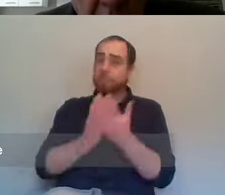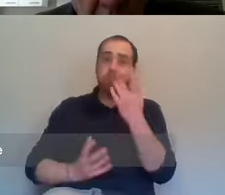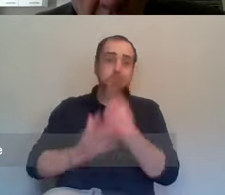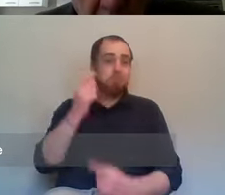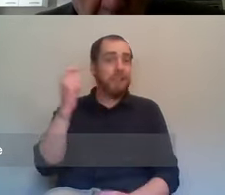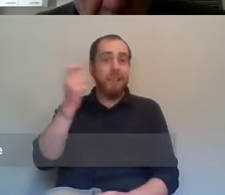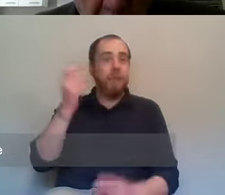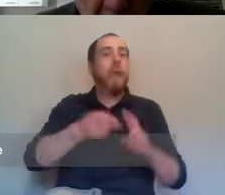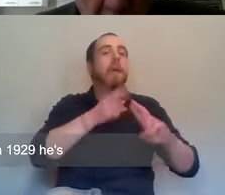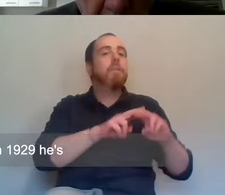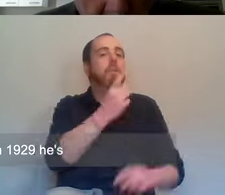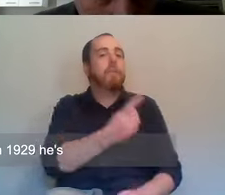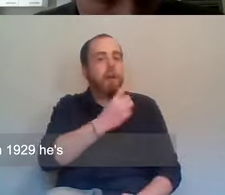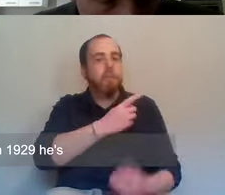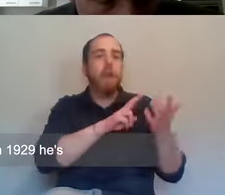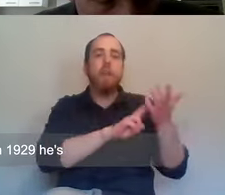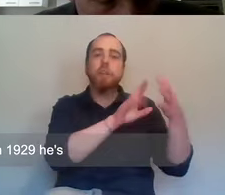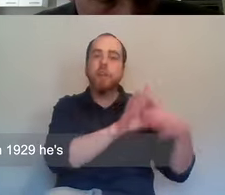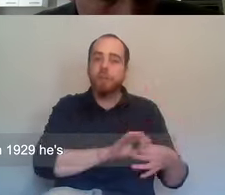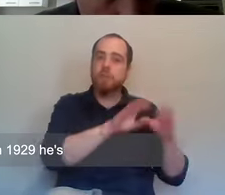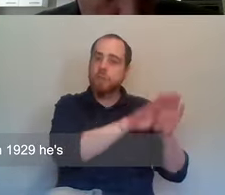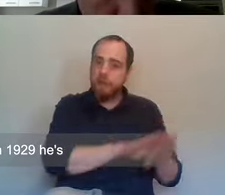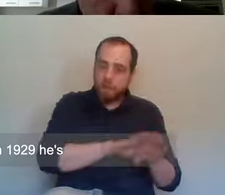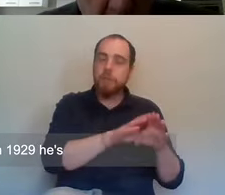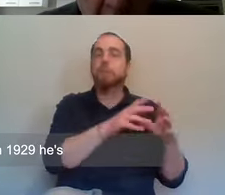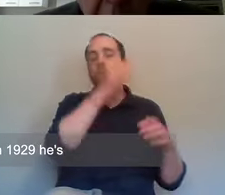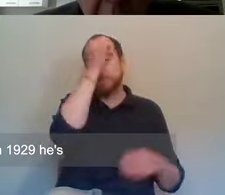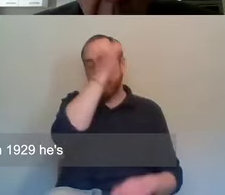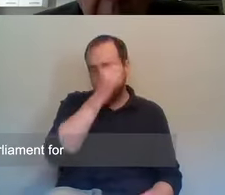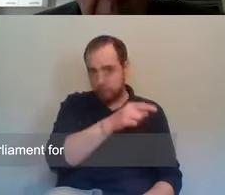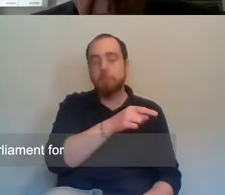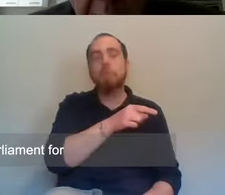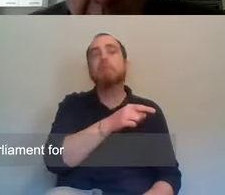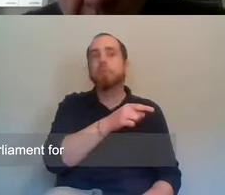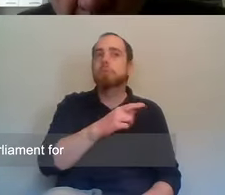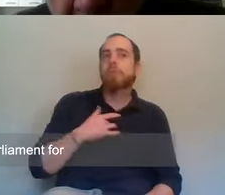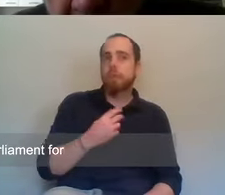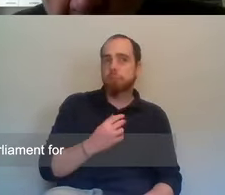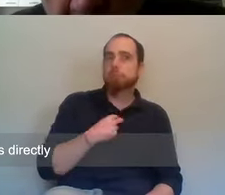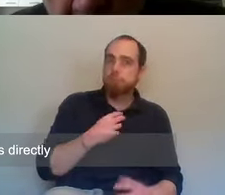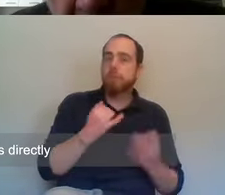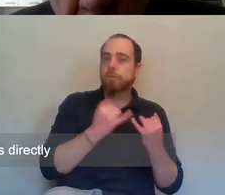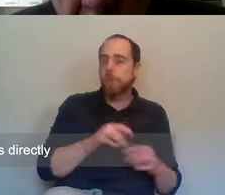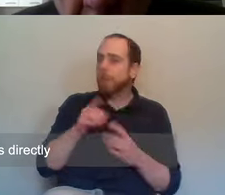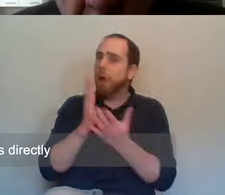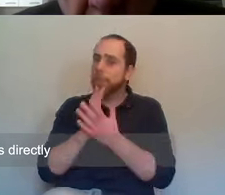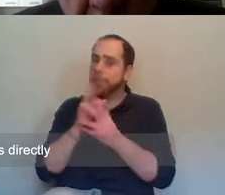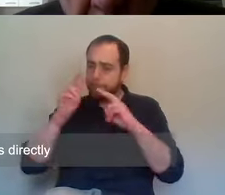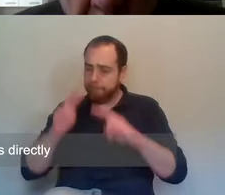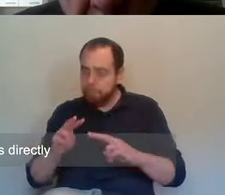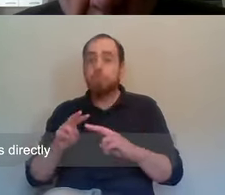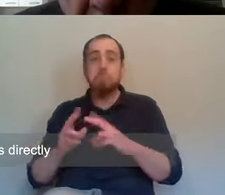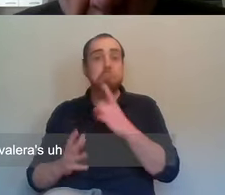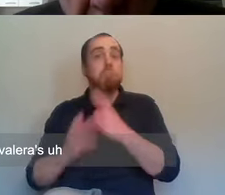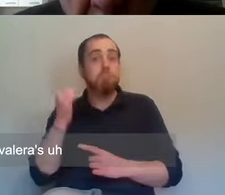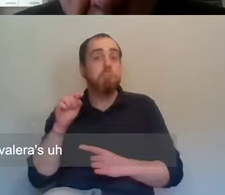when Craig spoke, I think in 1929, he said, this is a Protestant parliament for Protestant people. He was directly responding